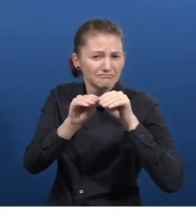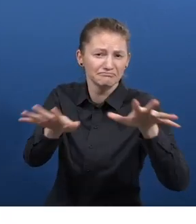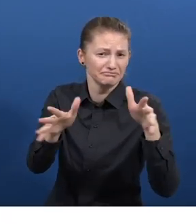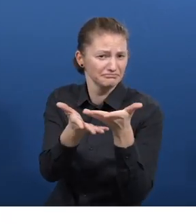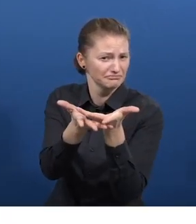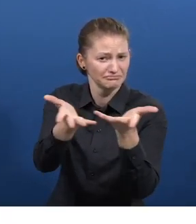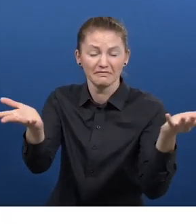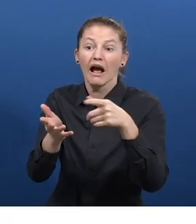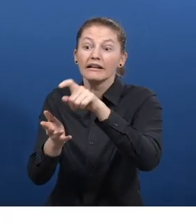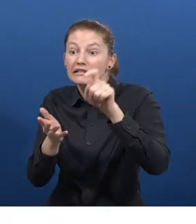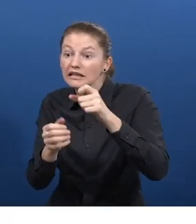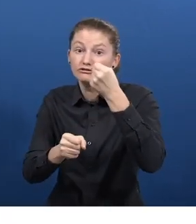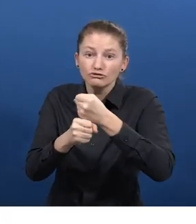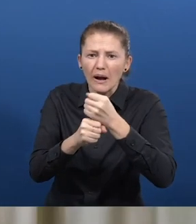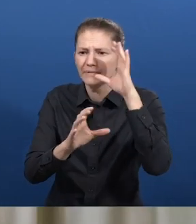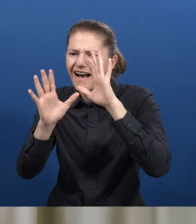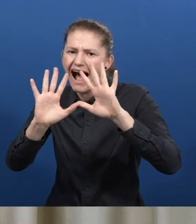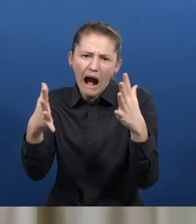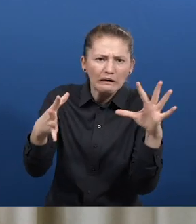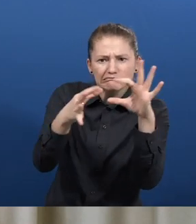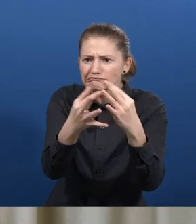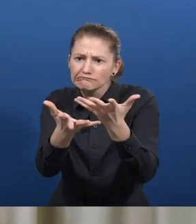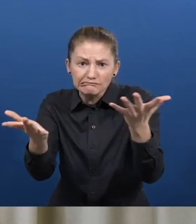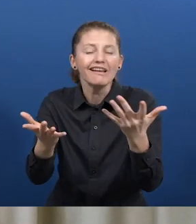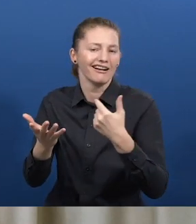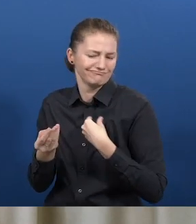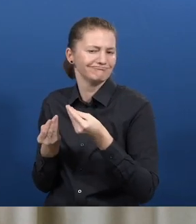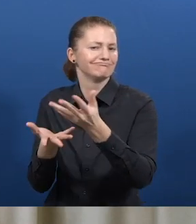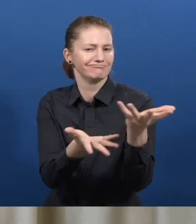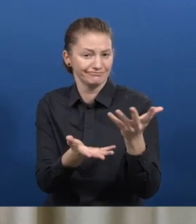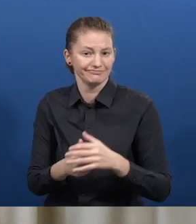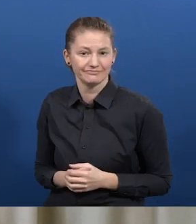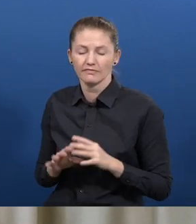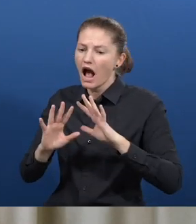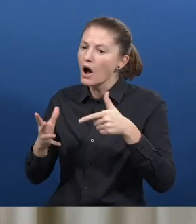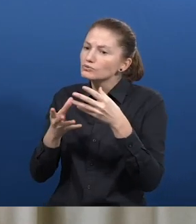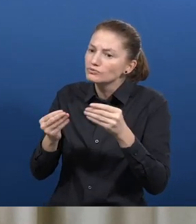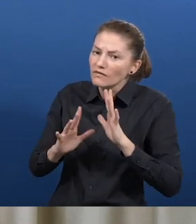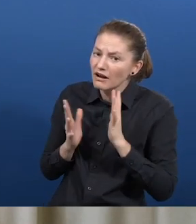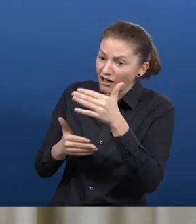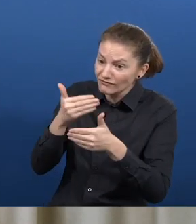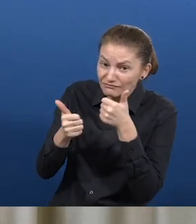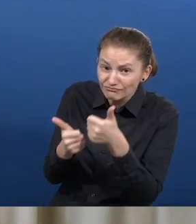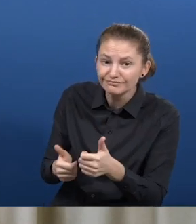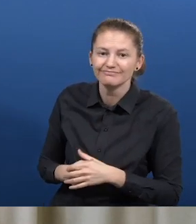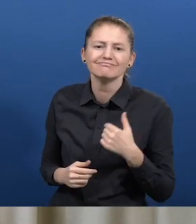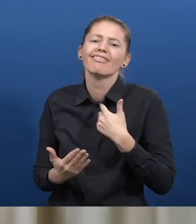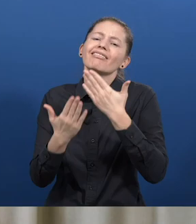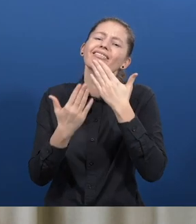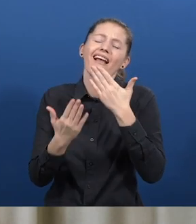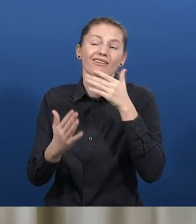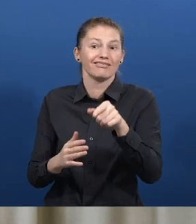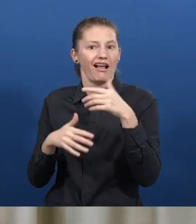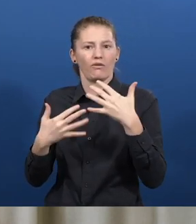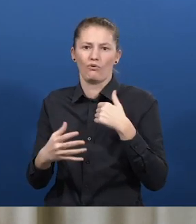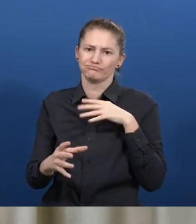The project model is unique and can actually be replicated and implemented anywhere, where there are open positions and